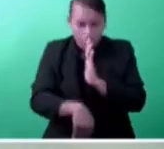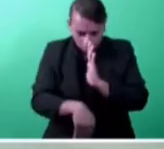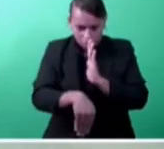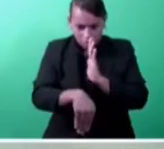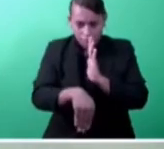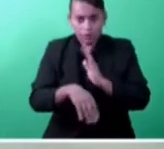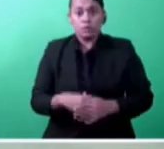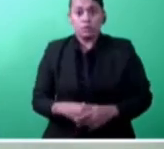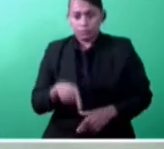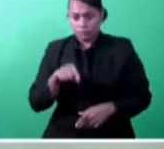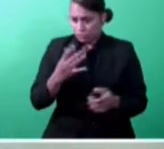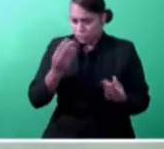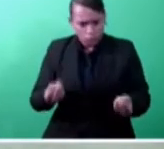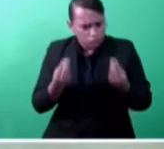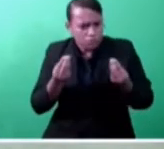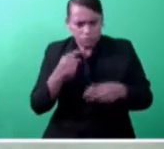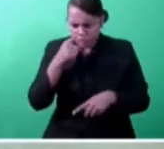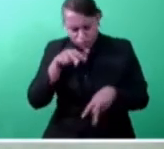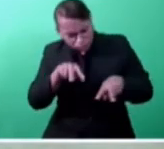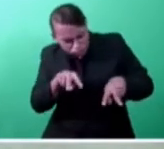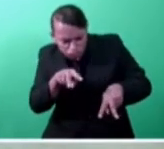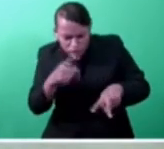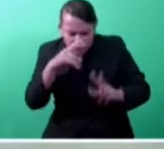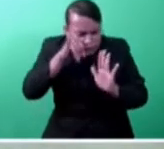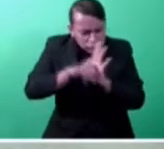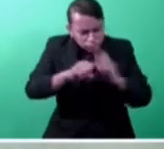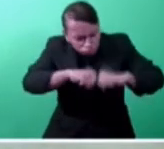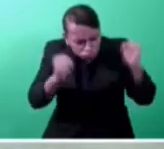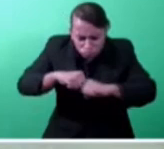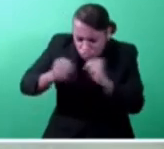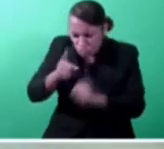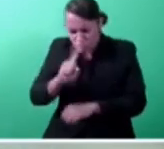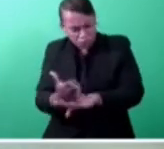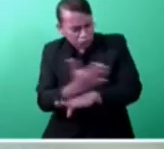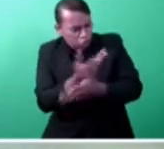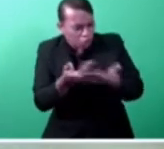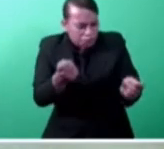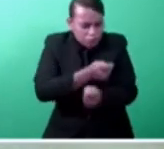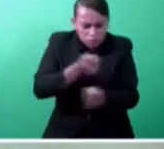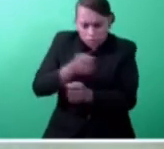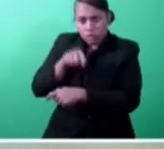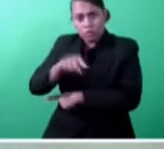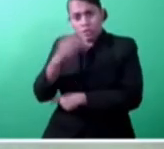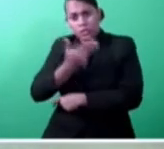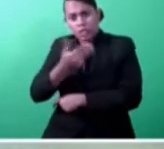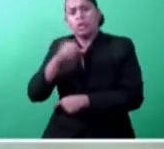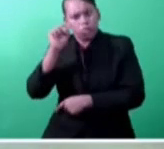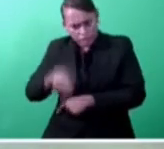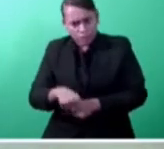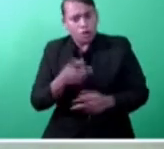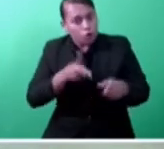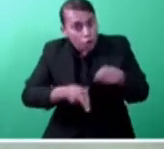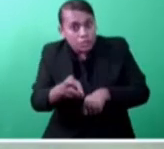noting that despite the various reforms that were taken in 2019, which included the launch of this